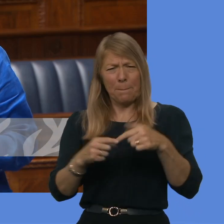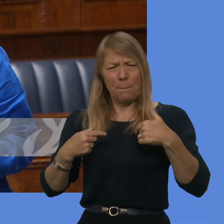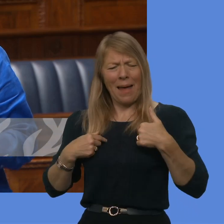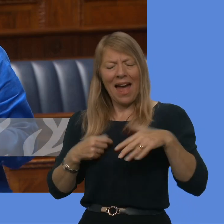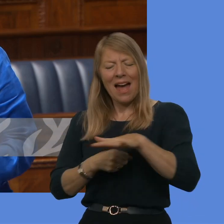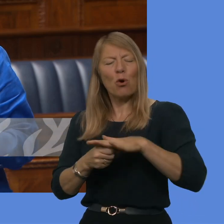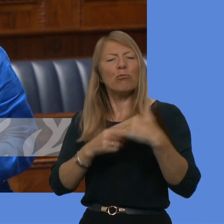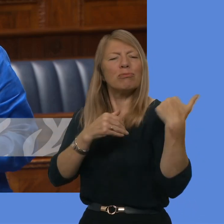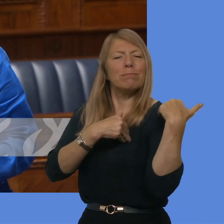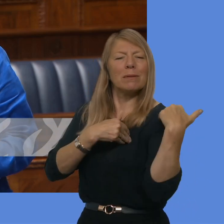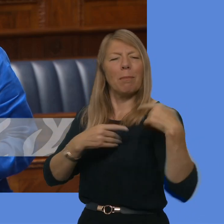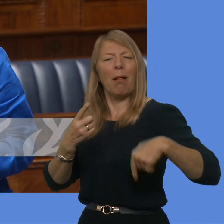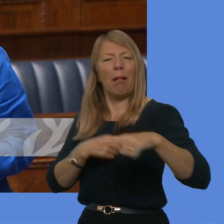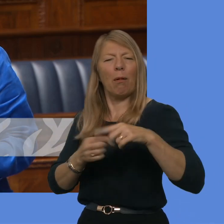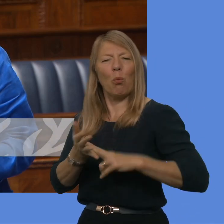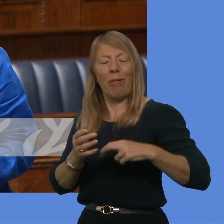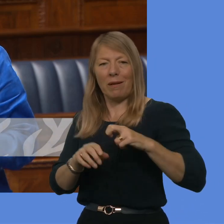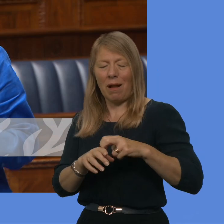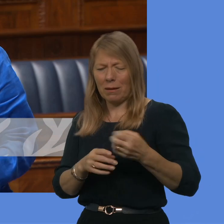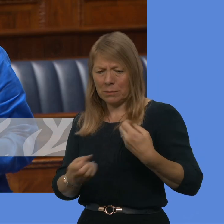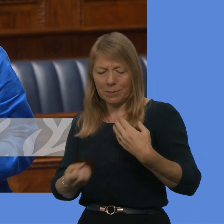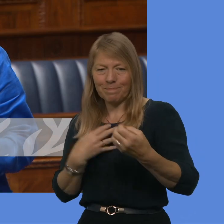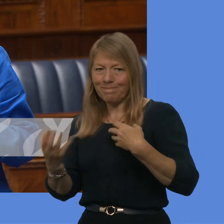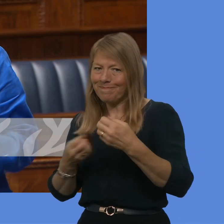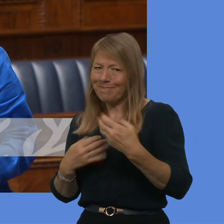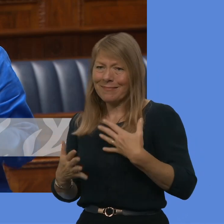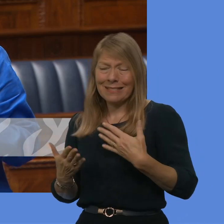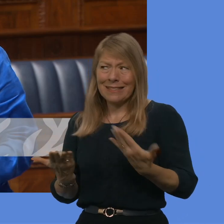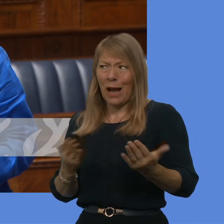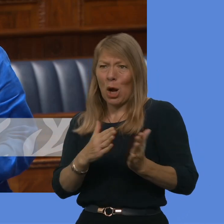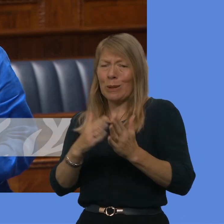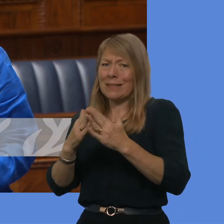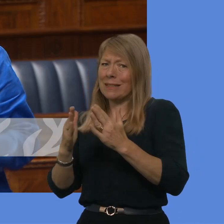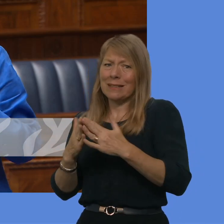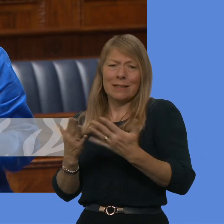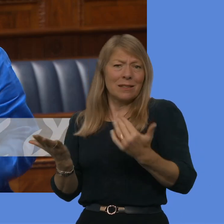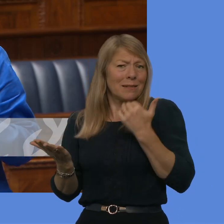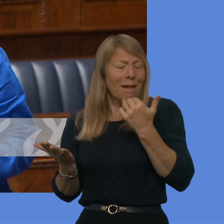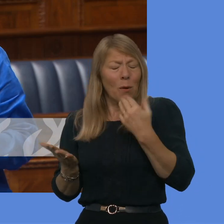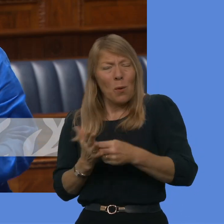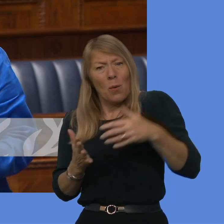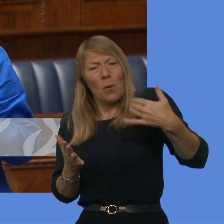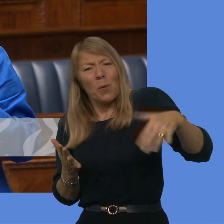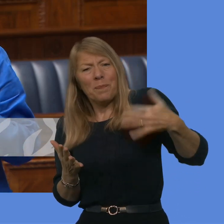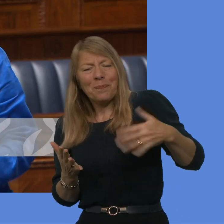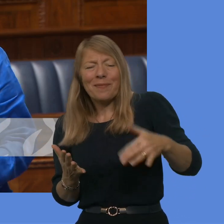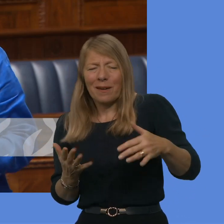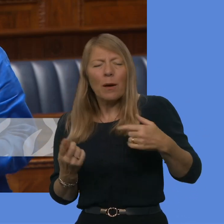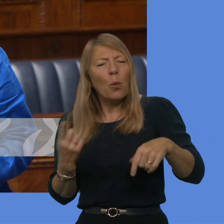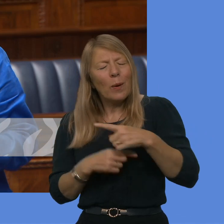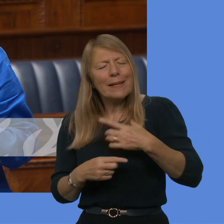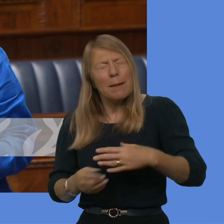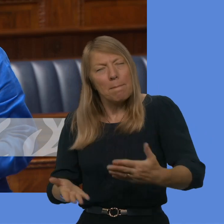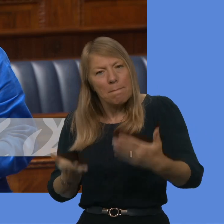housing crisis is already putting pressure on families. We need more social and affordable housing. We must make sure that our young